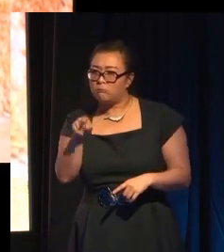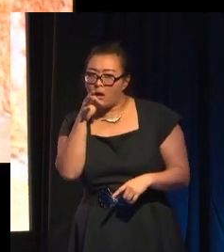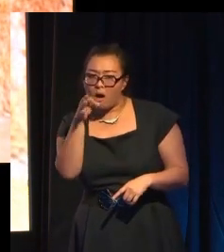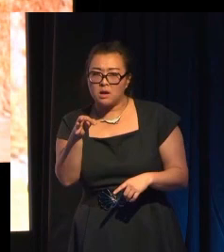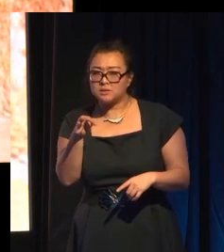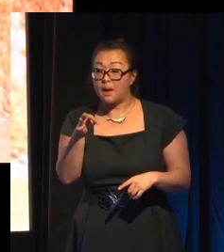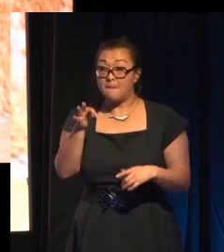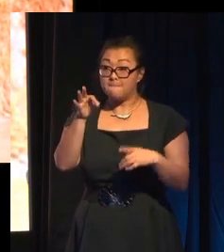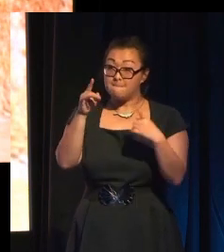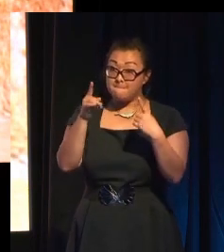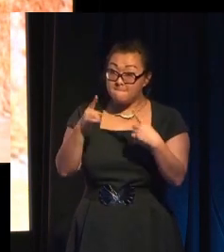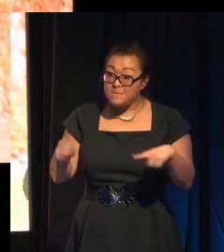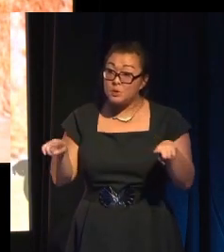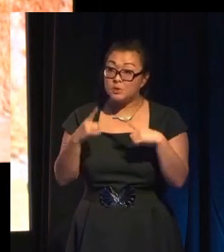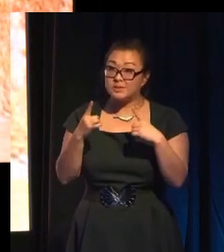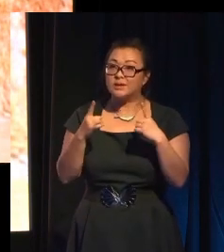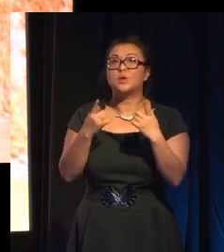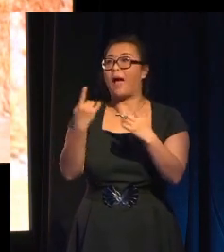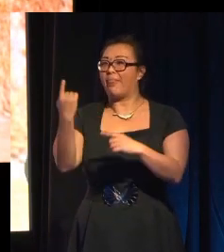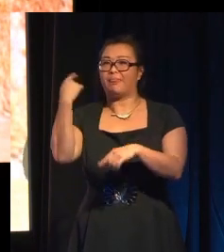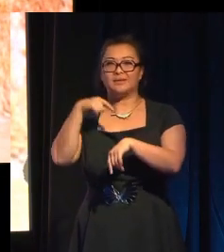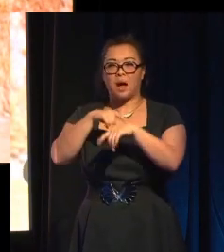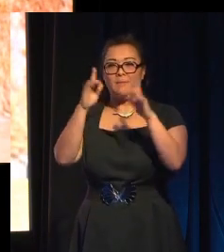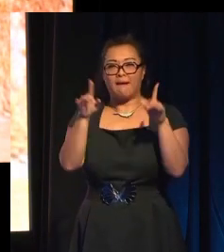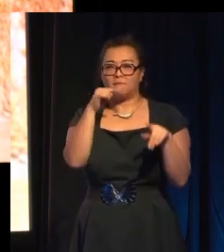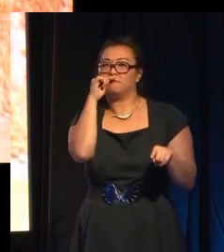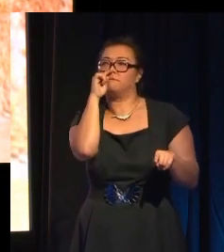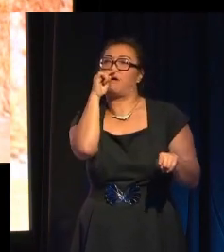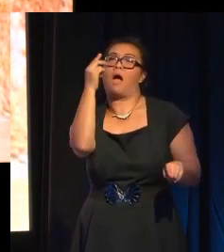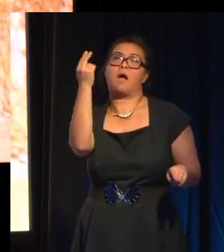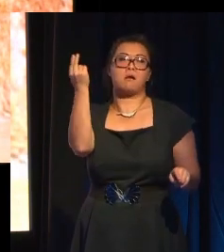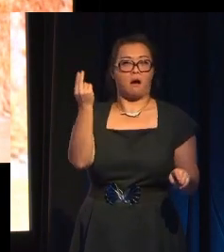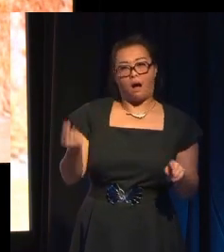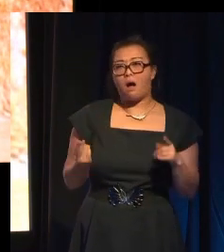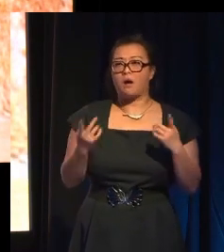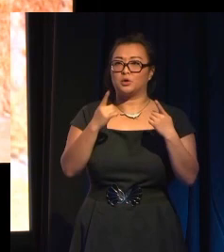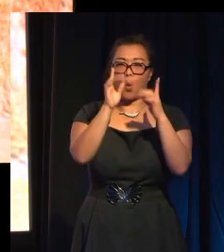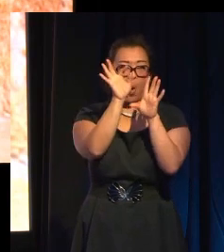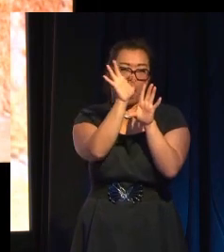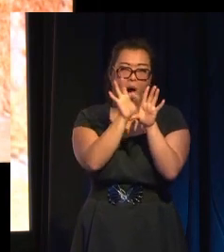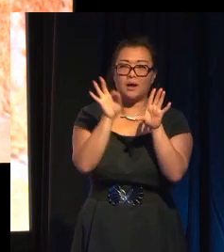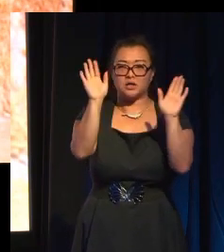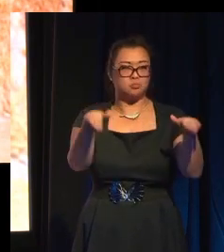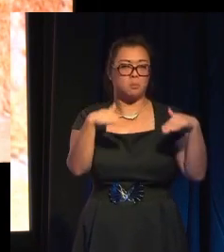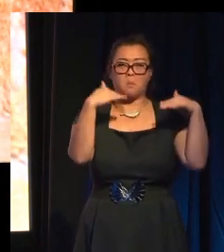along with architecture, dance, fine art and so forth. And the reason this was controversial was because